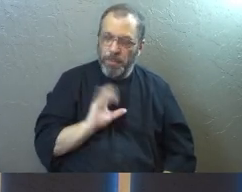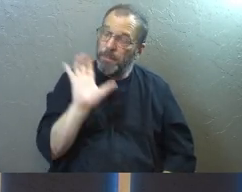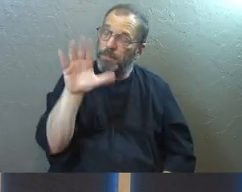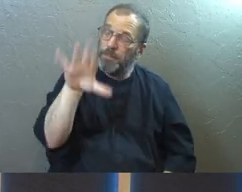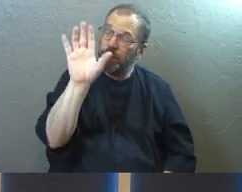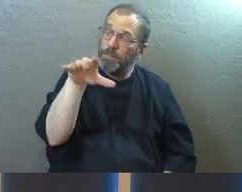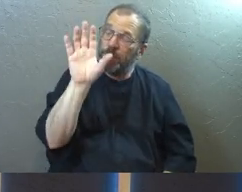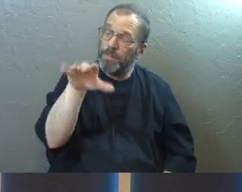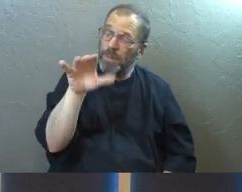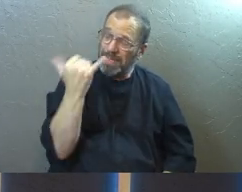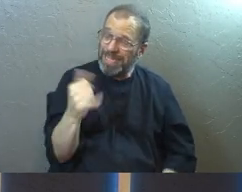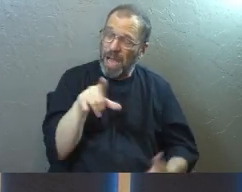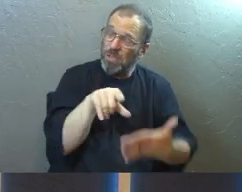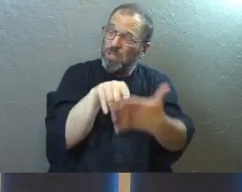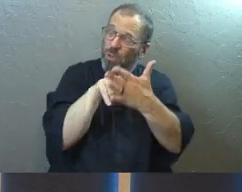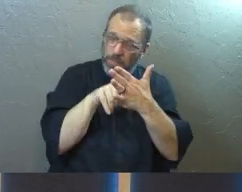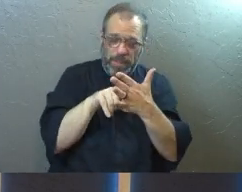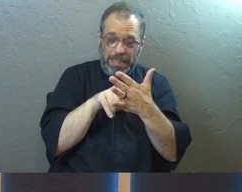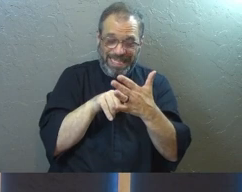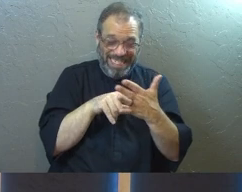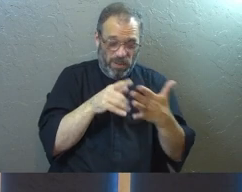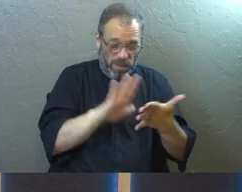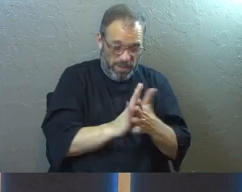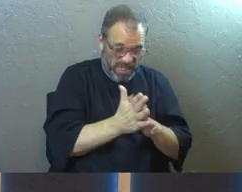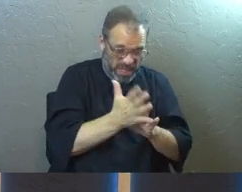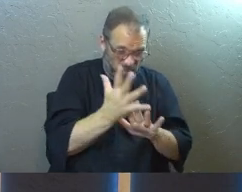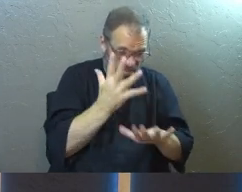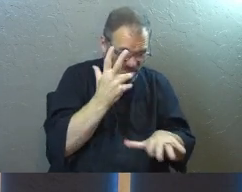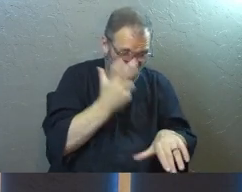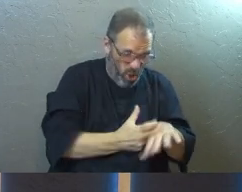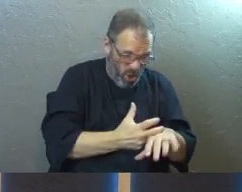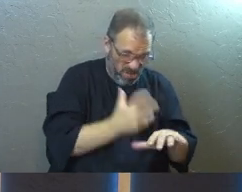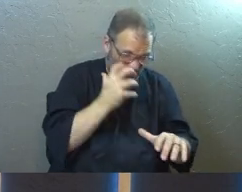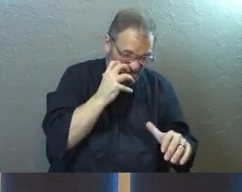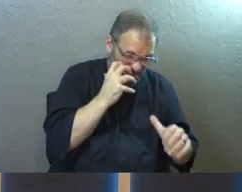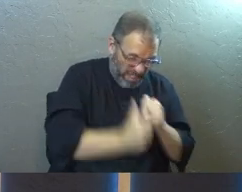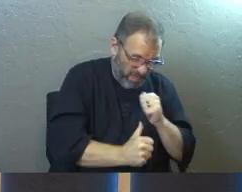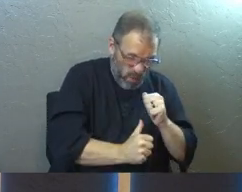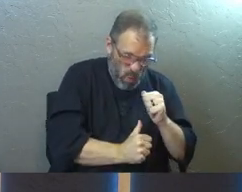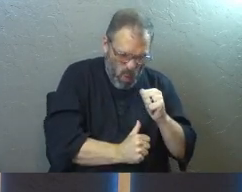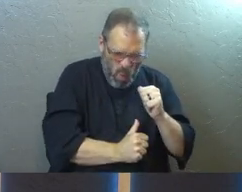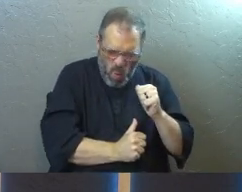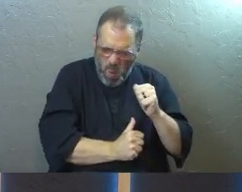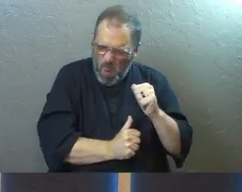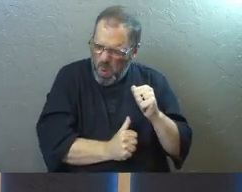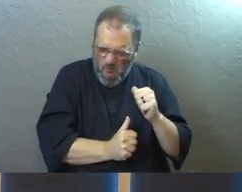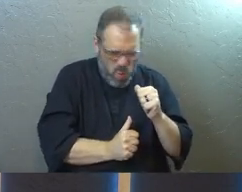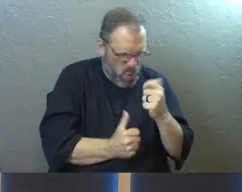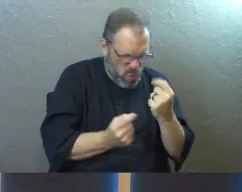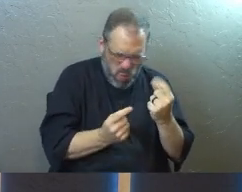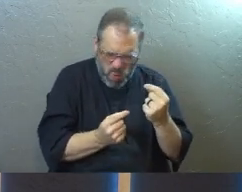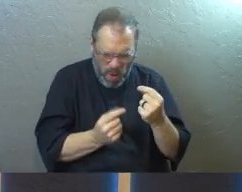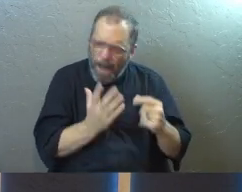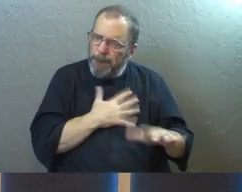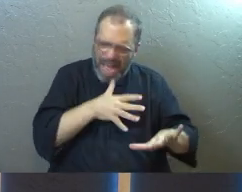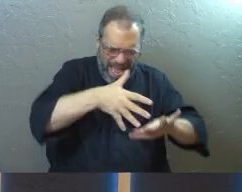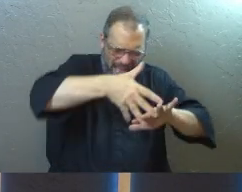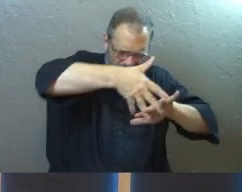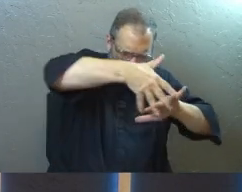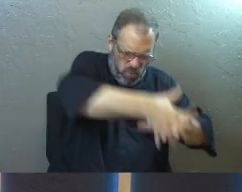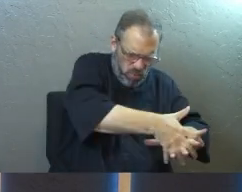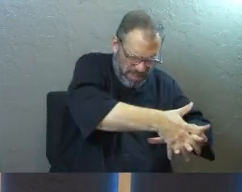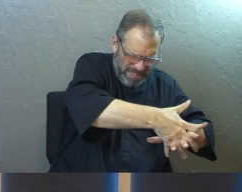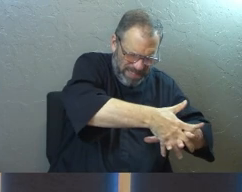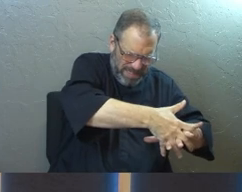God, would you show us right now, God, when things get tough, God, or when we need strength, we need something, God, show us right now, what do our roots grow